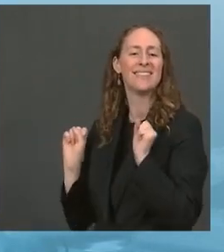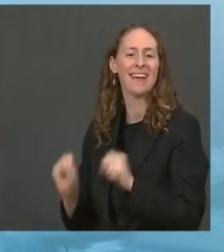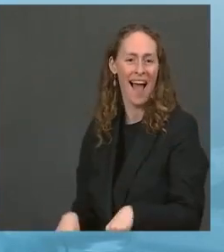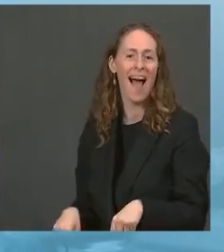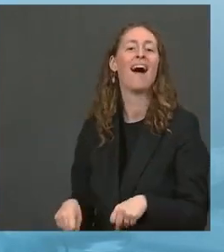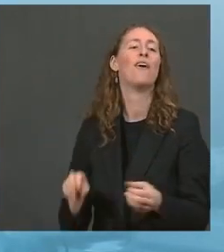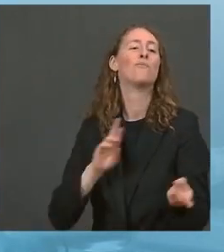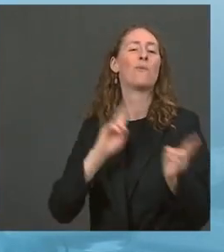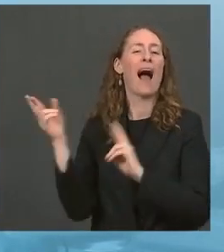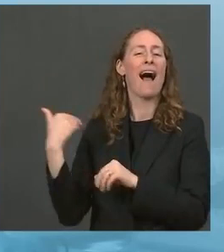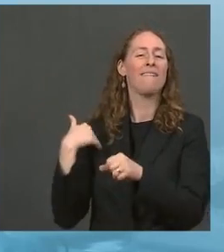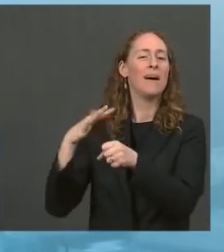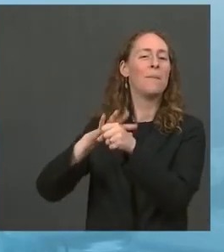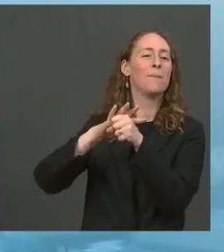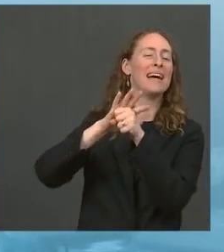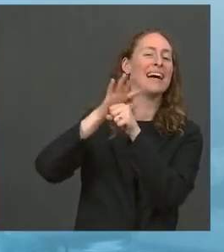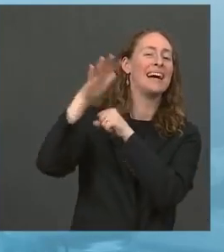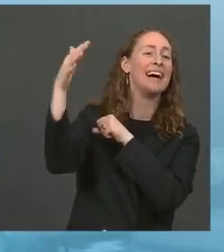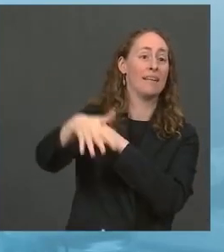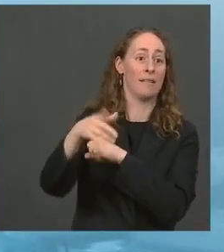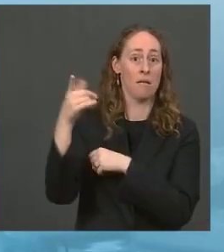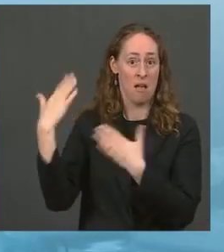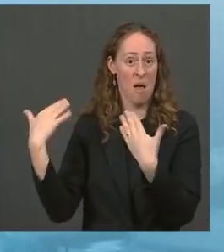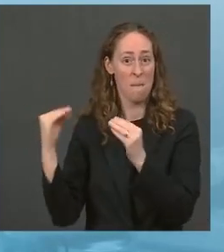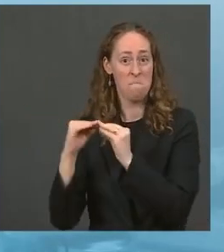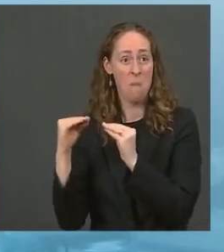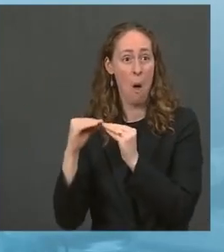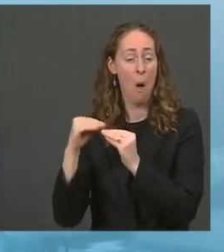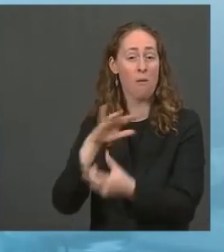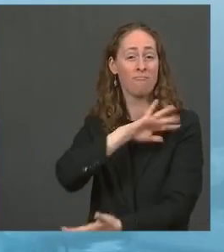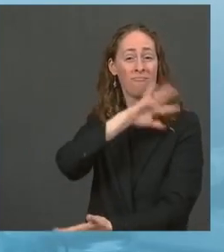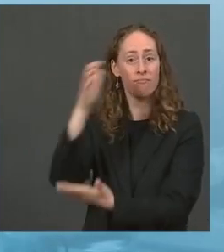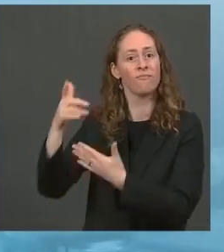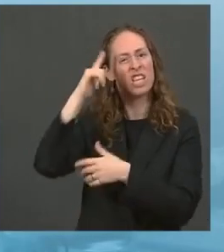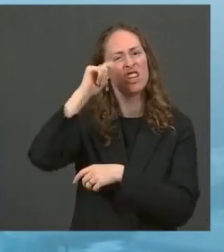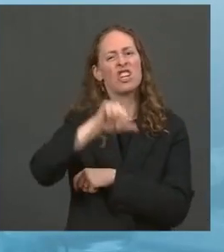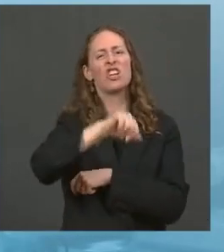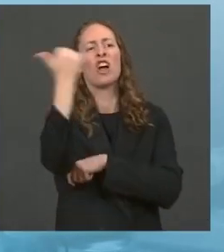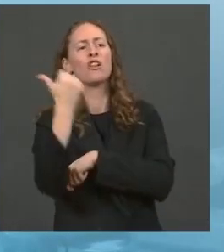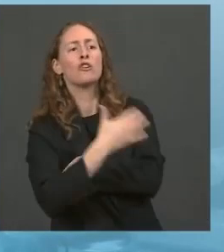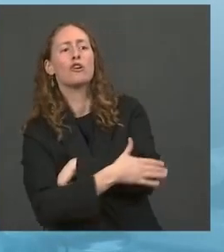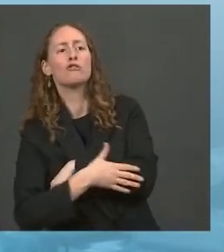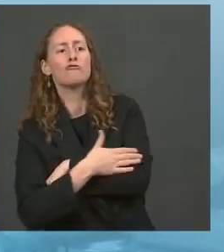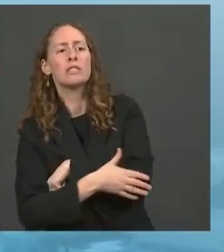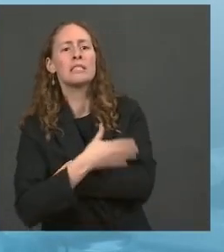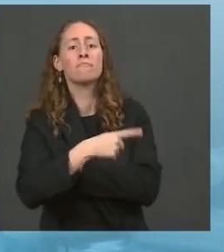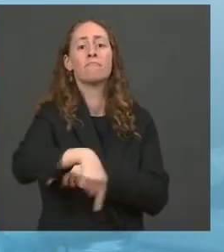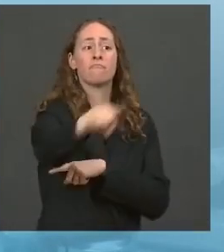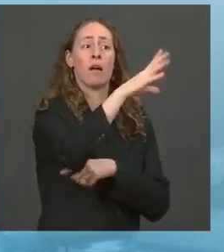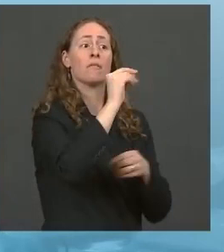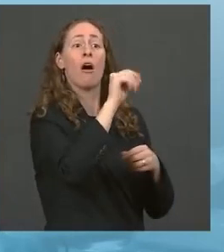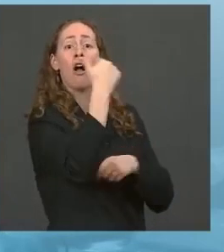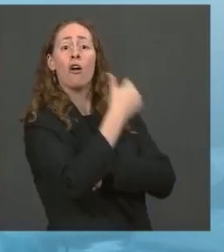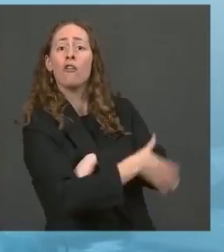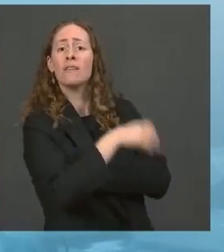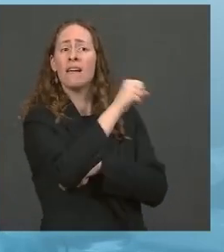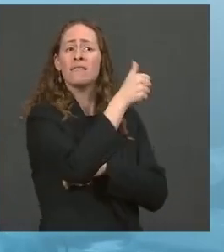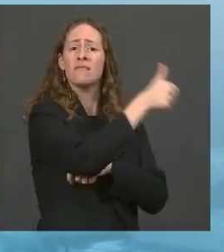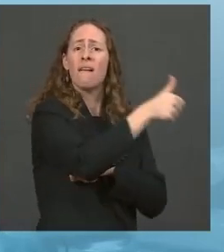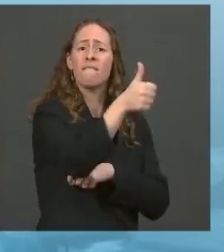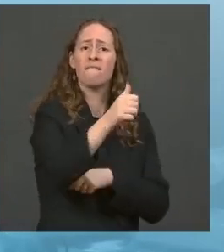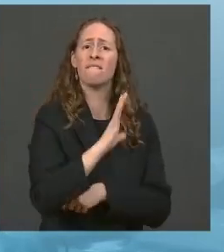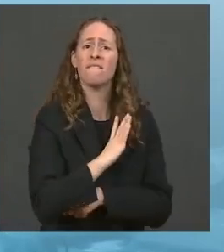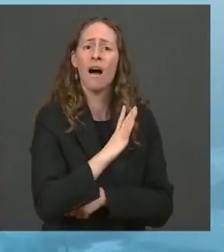to scale up vaccine manufacturing in other countries around the world so they can manufacture as well. We're working with partner